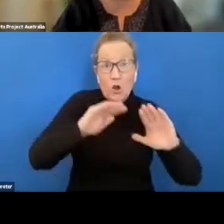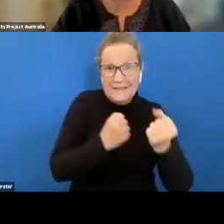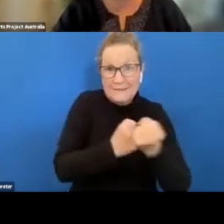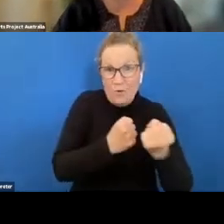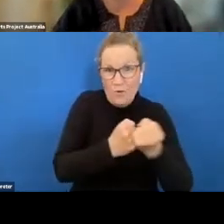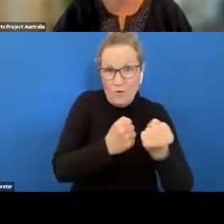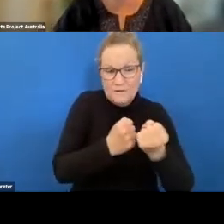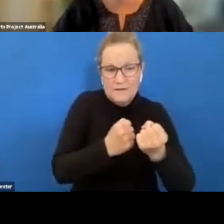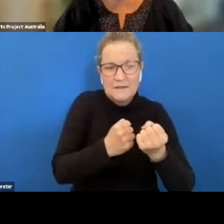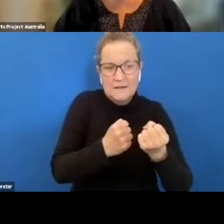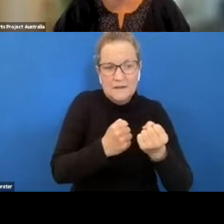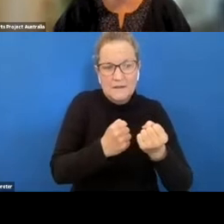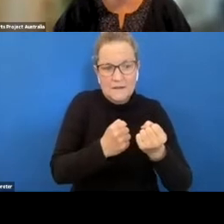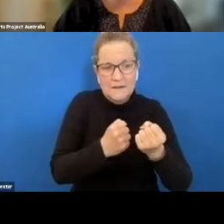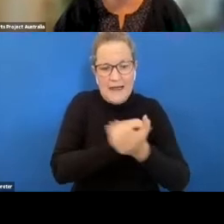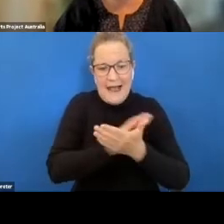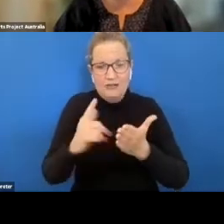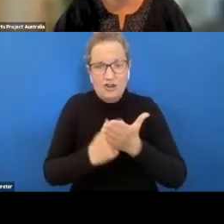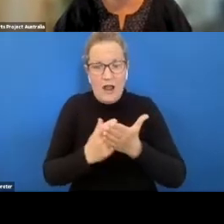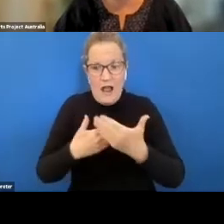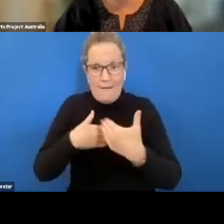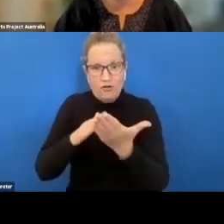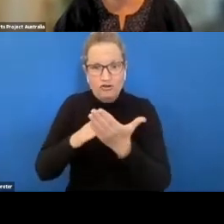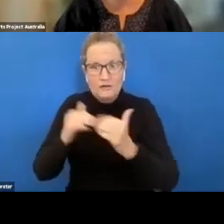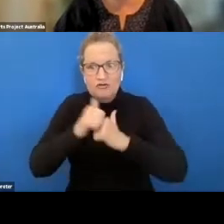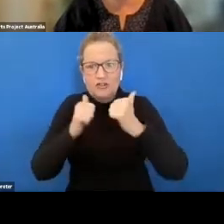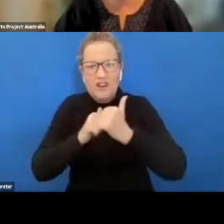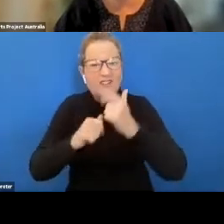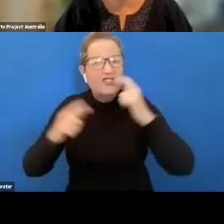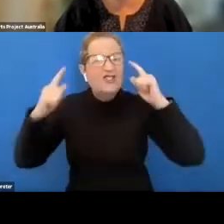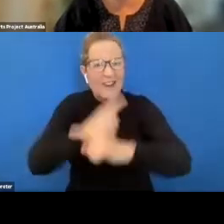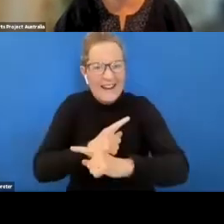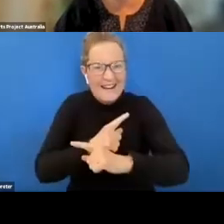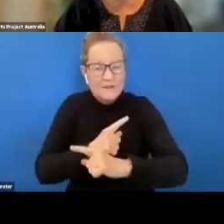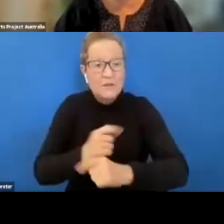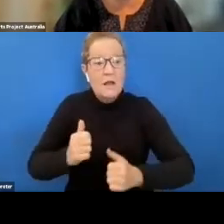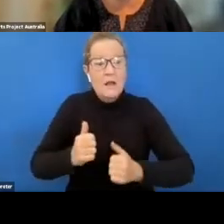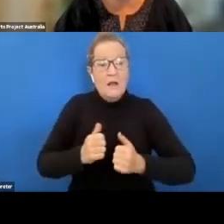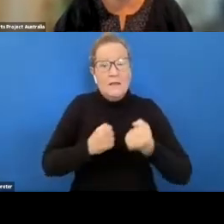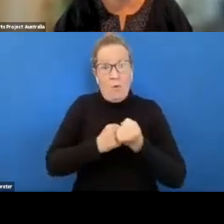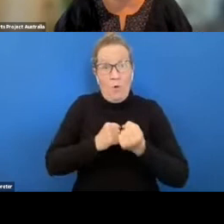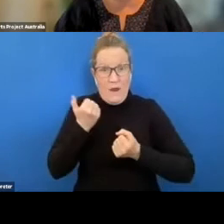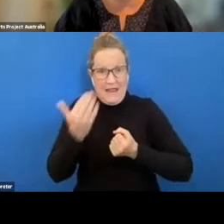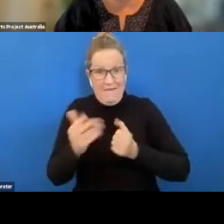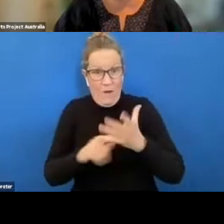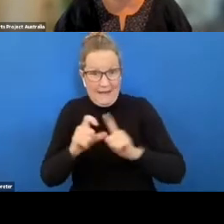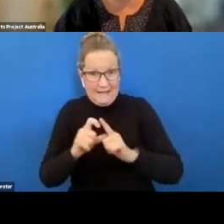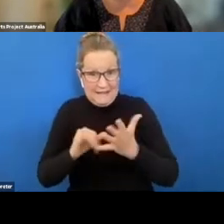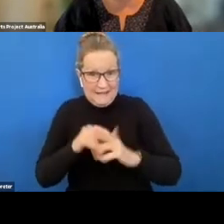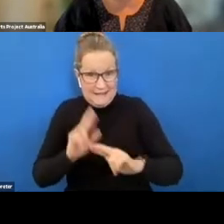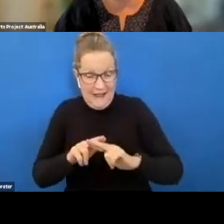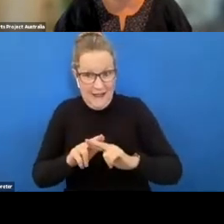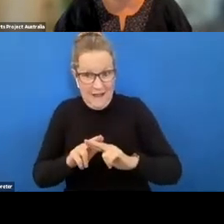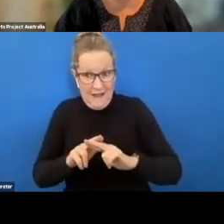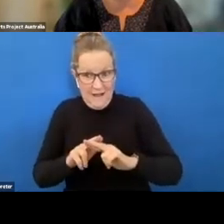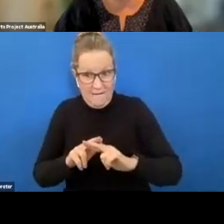help restructure hr approaches is that the supports that we put in place for autistic staff actually help